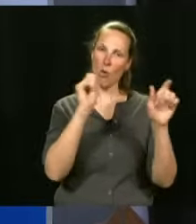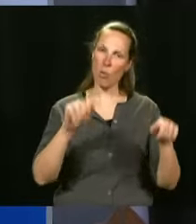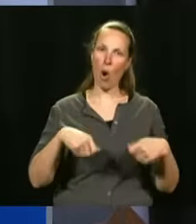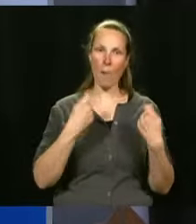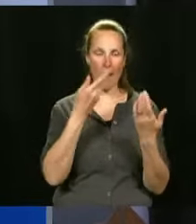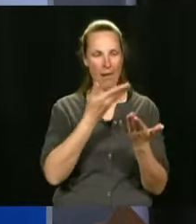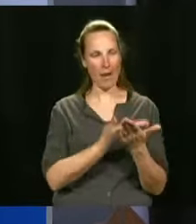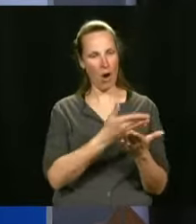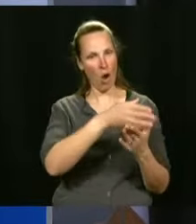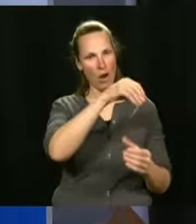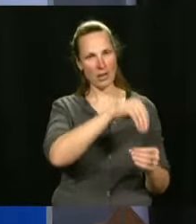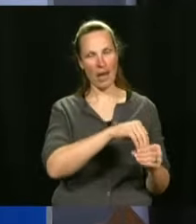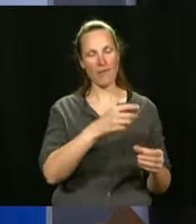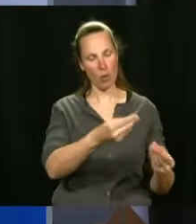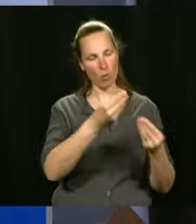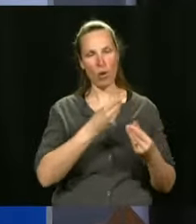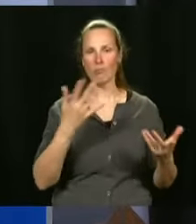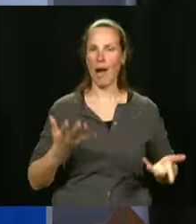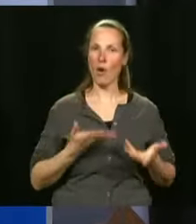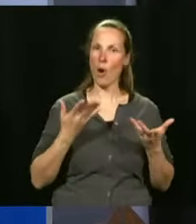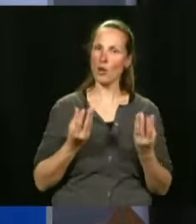And that is very encouraging.